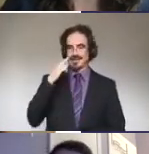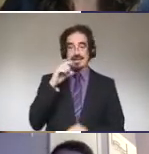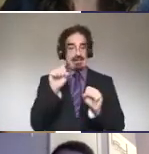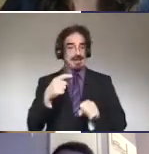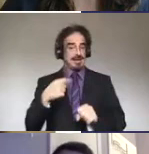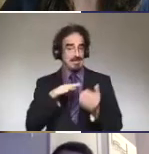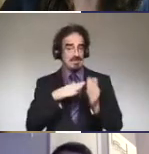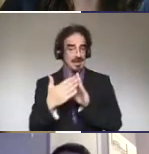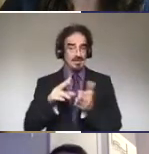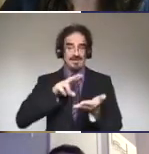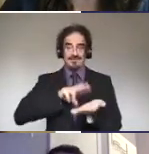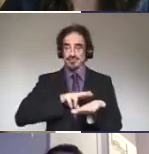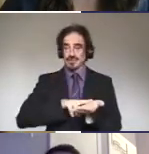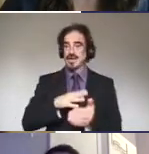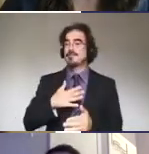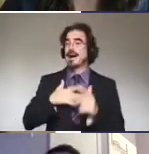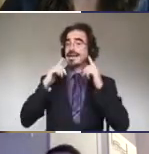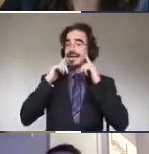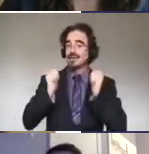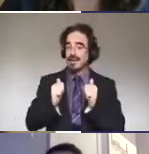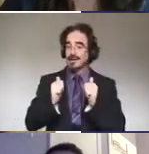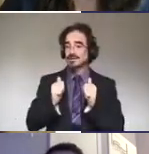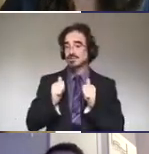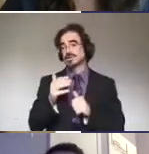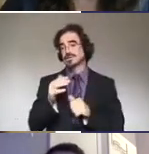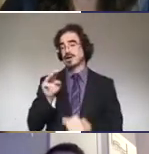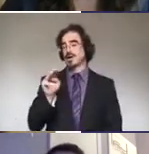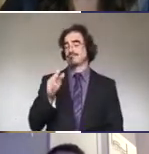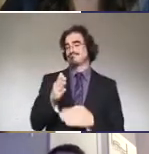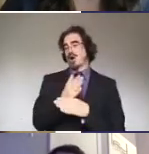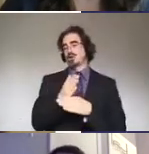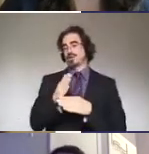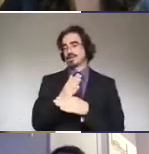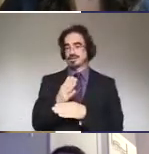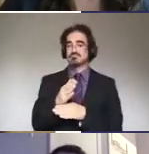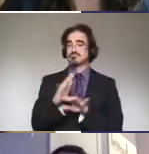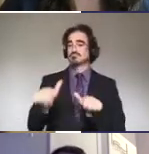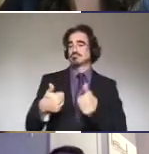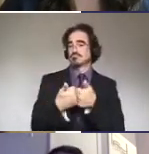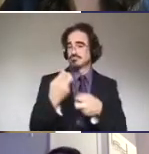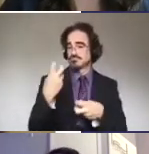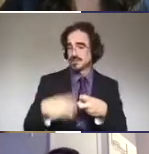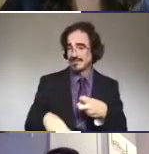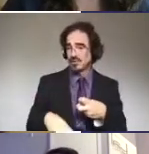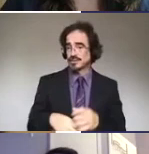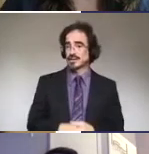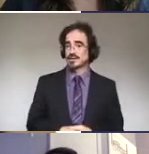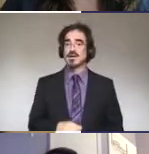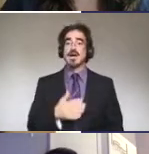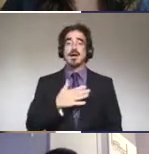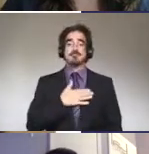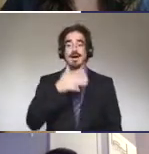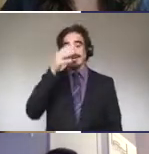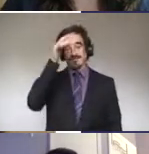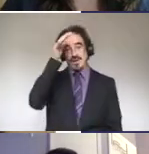loss was definitely on the high end of moderate. I was having difficulty. My father found